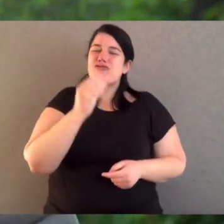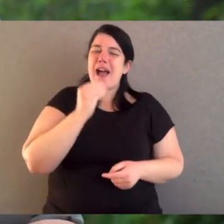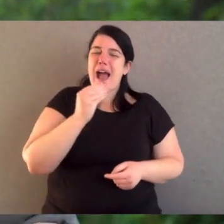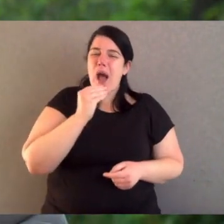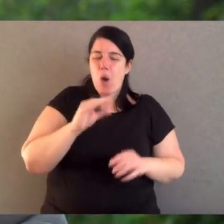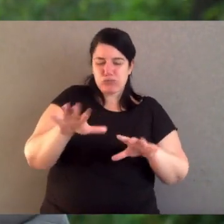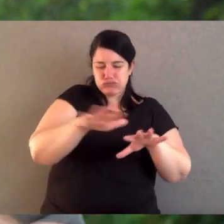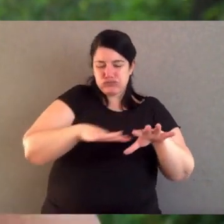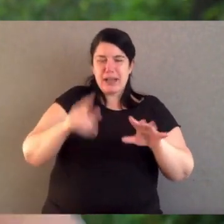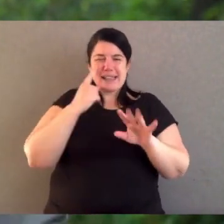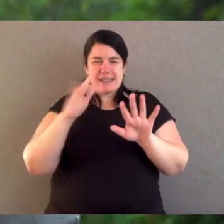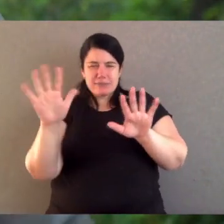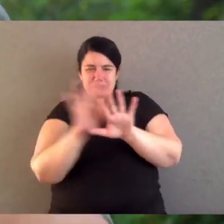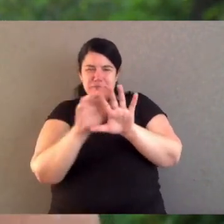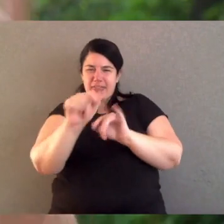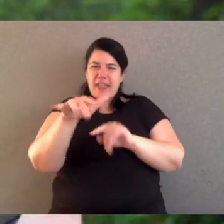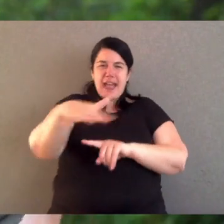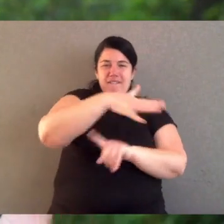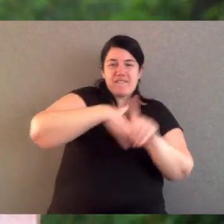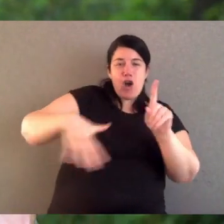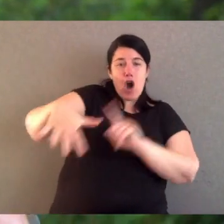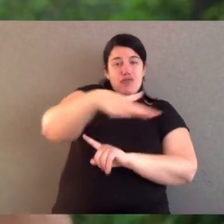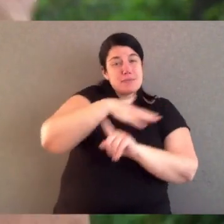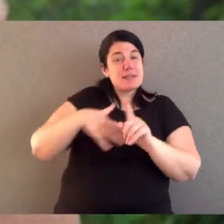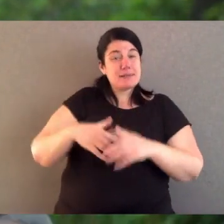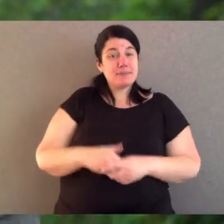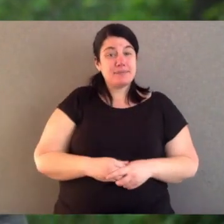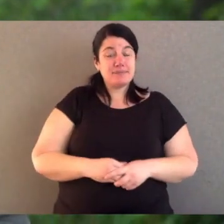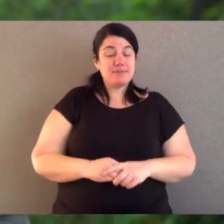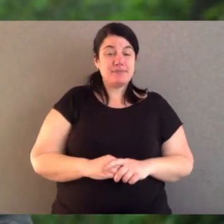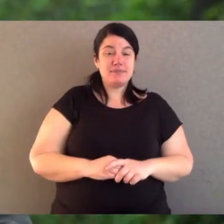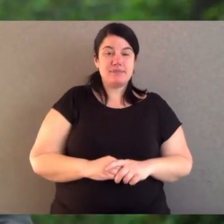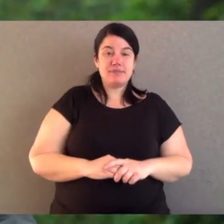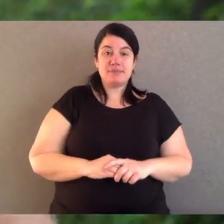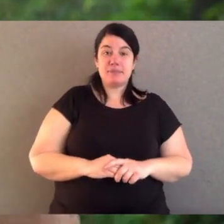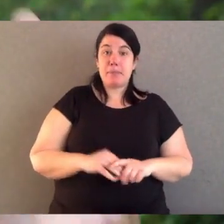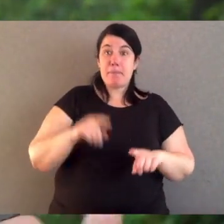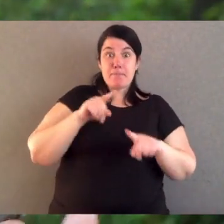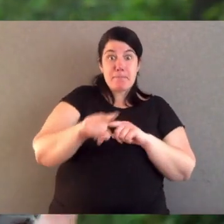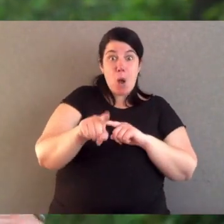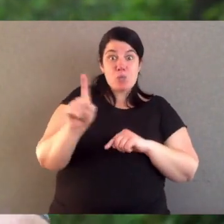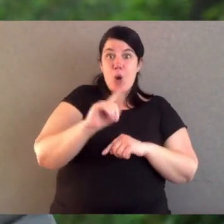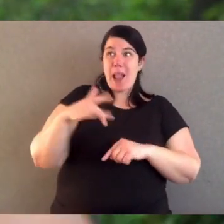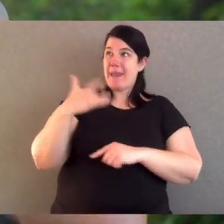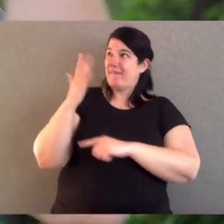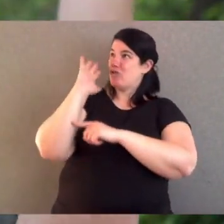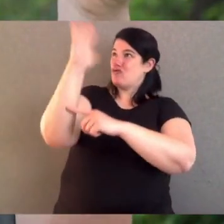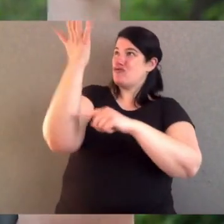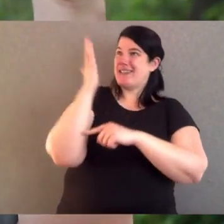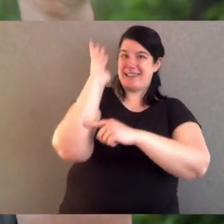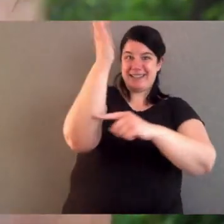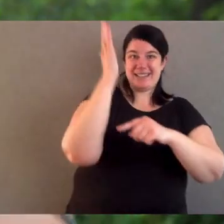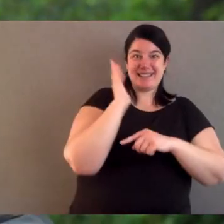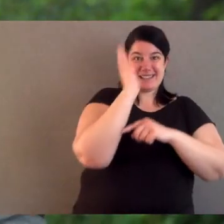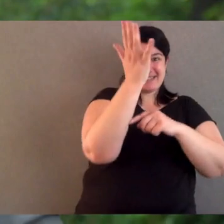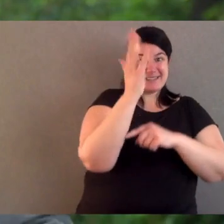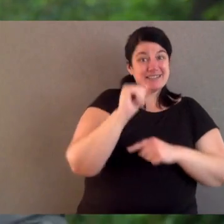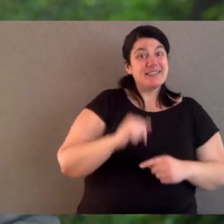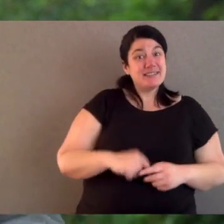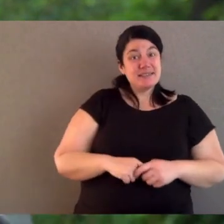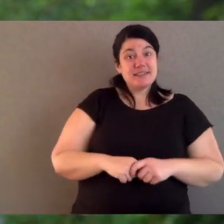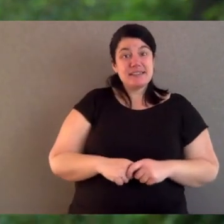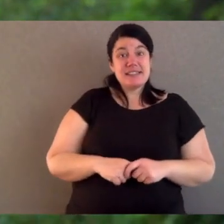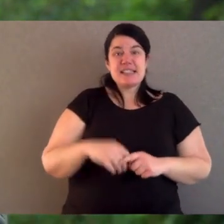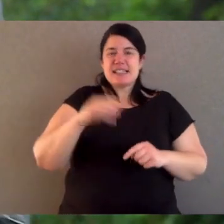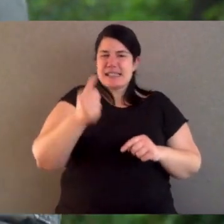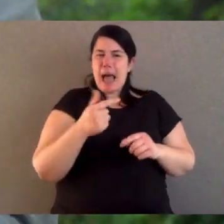brown or grey colour, and they blend in with their environment. Most, if not all, live in the trees. Now, your burromus,